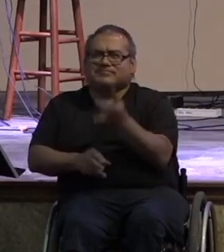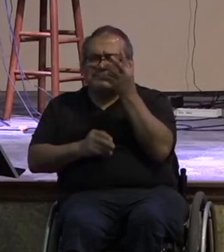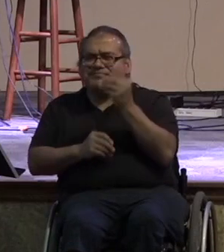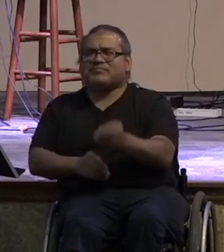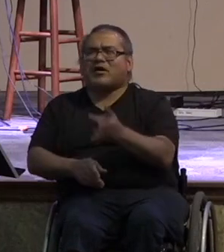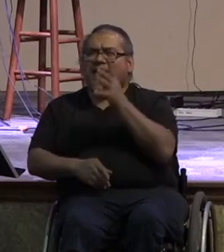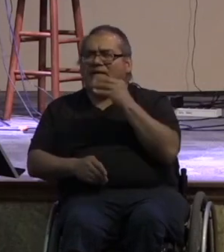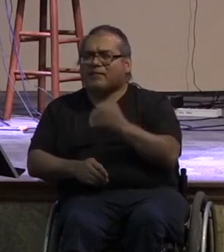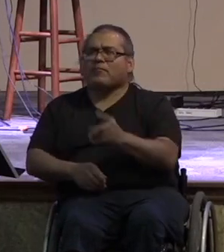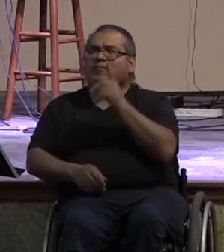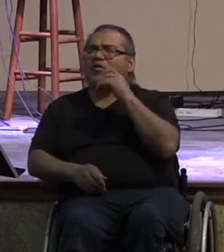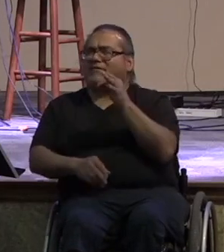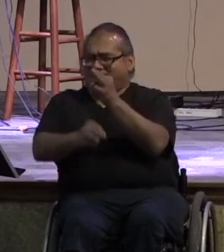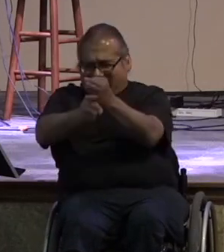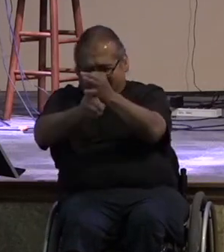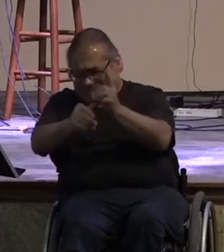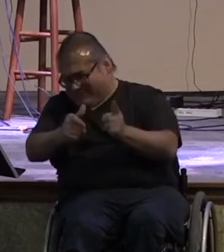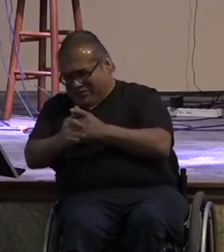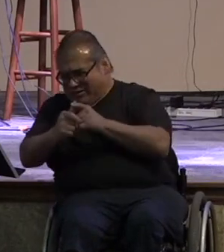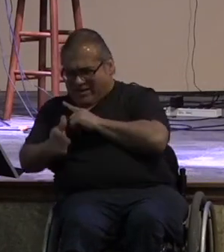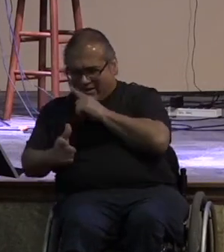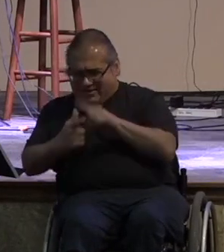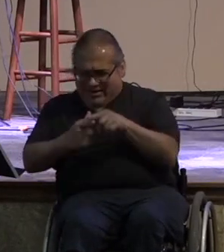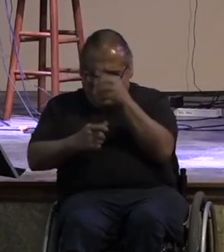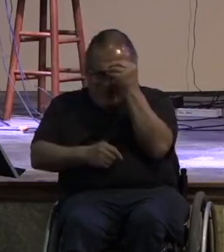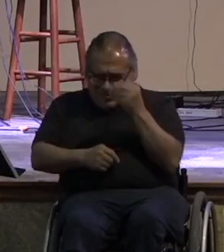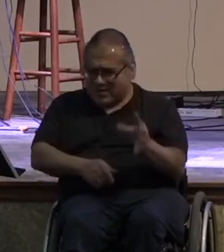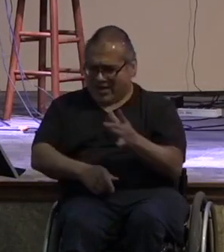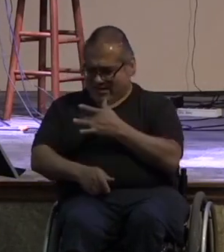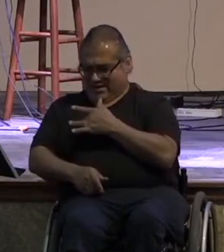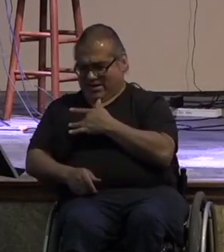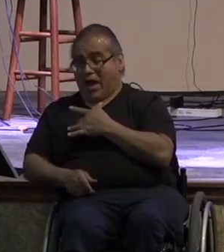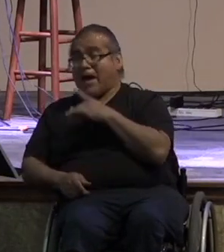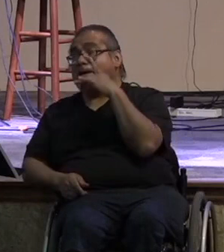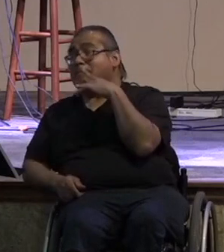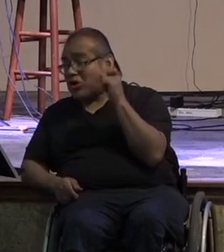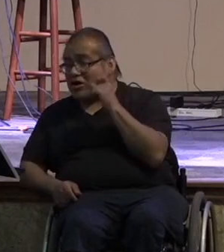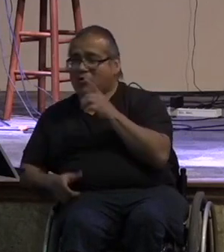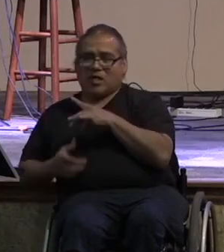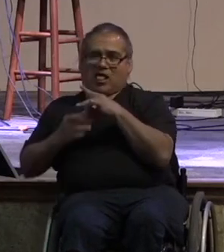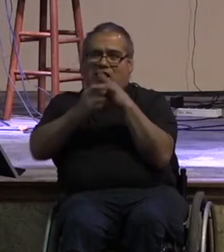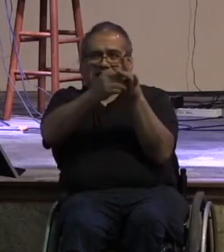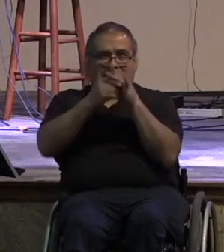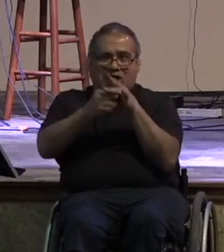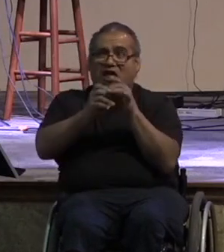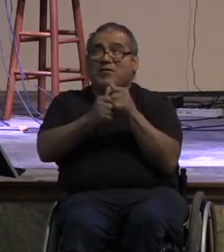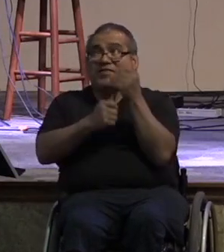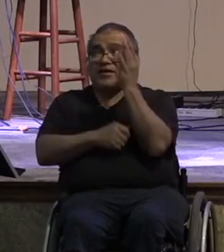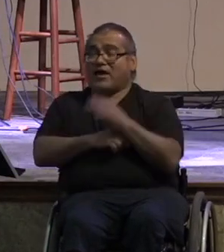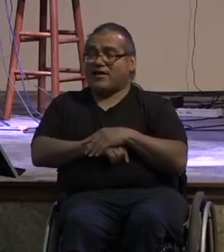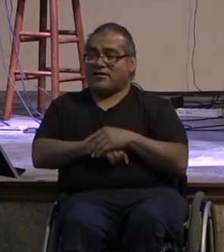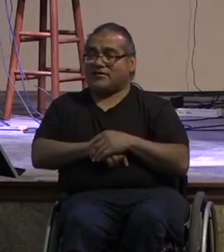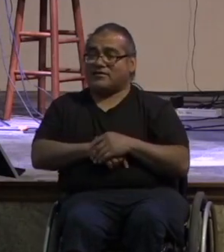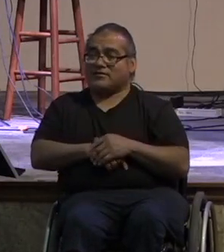faith right they flow out of our faith and we become obedient because we want to be closer to god this is true when we approach the topic of